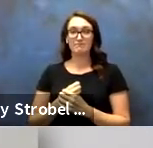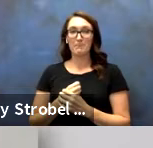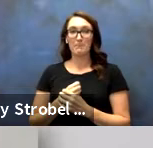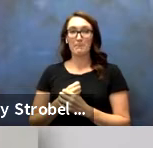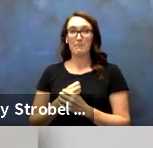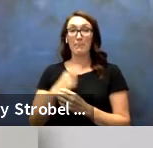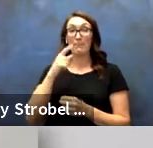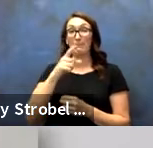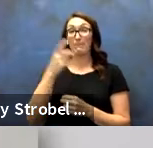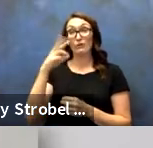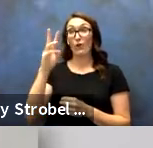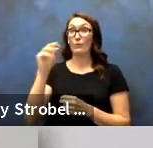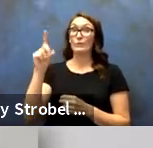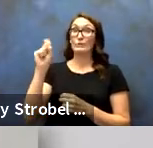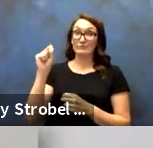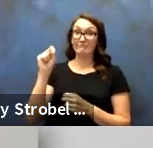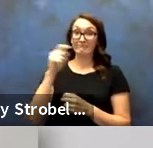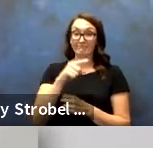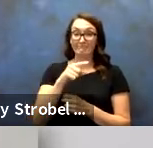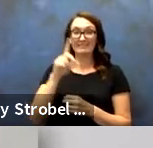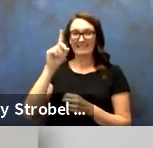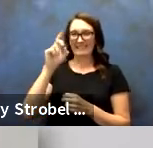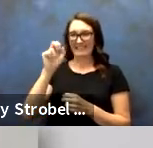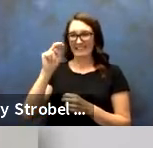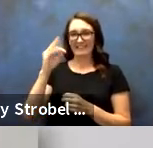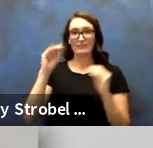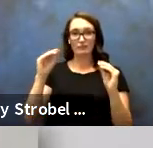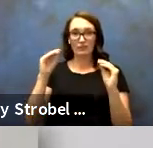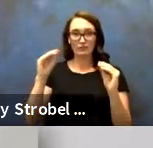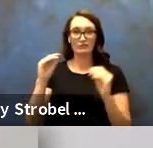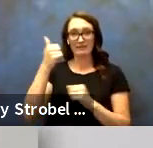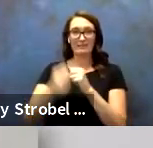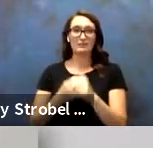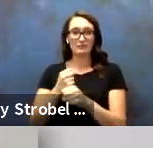Dr. Woods, Timothy Woods, Dean of Instruction, 10 years.